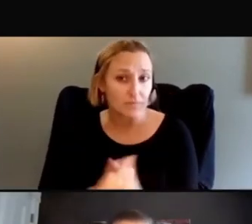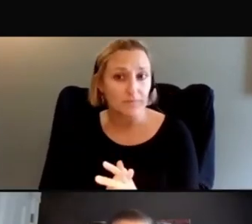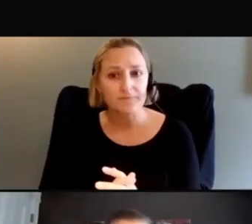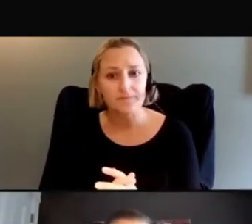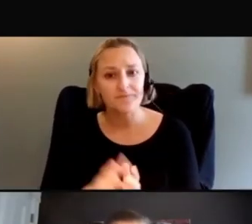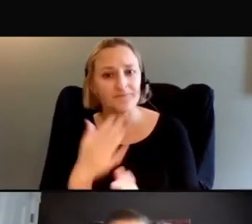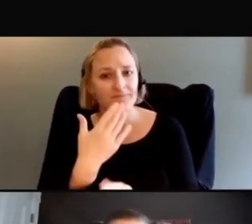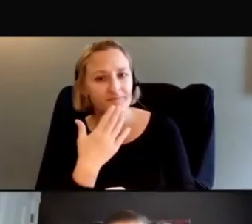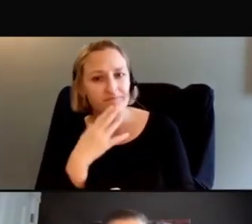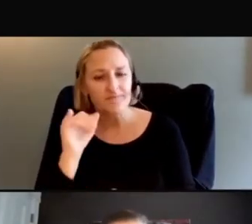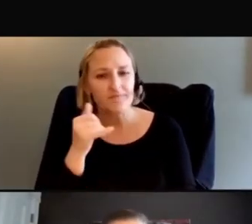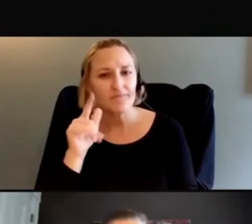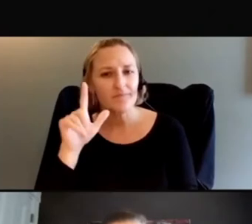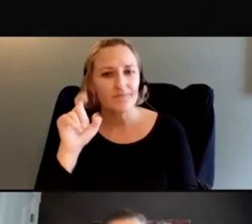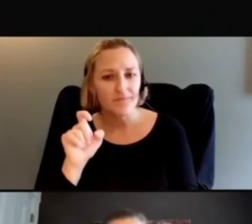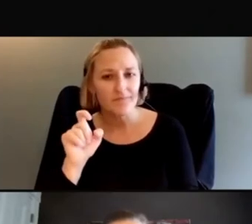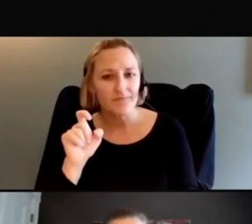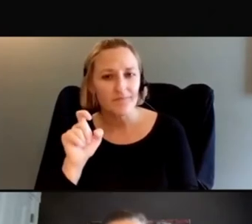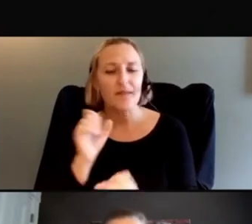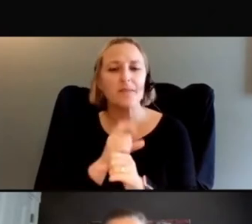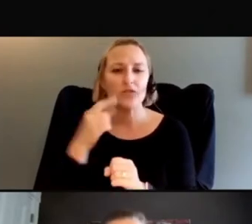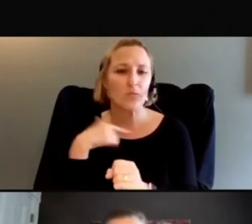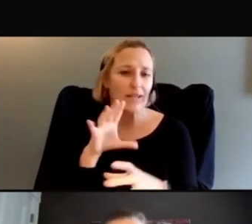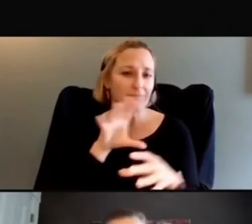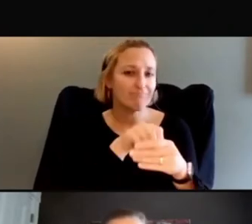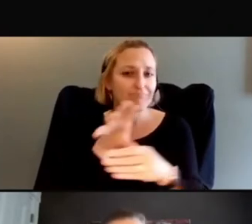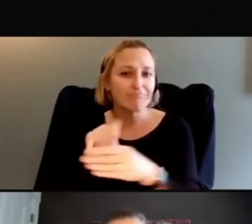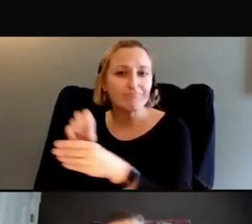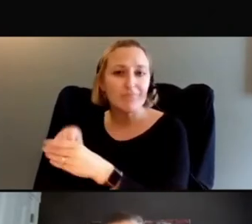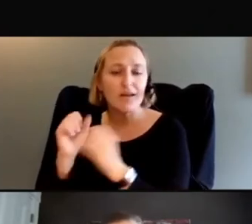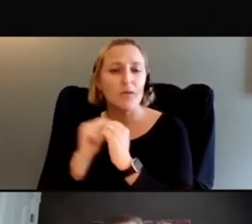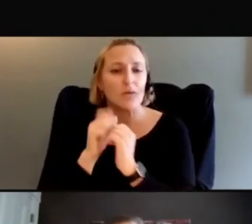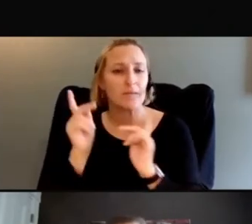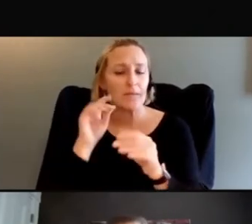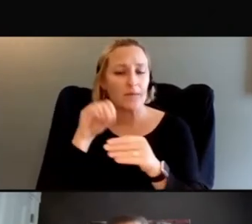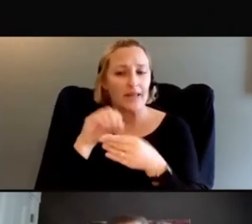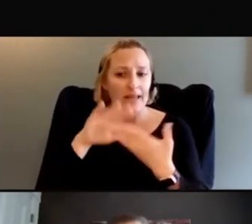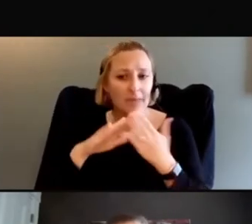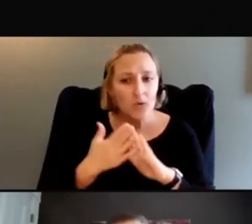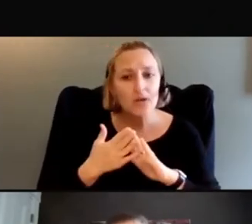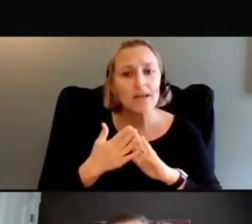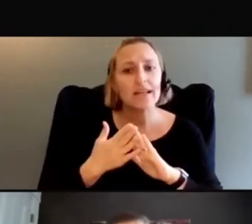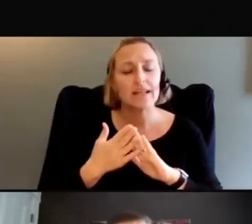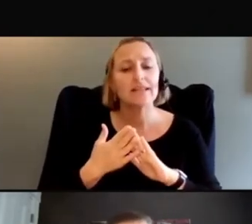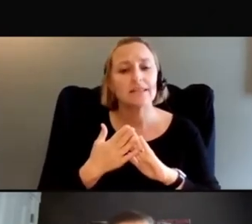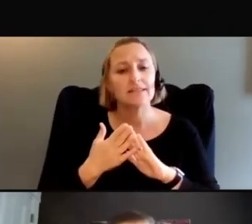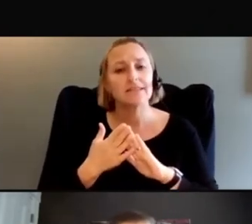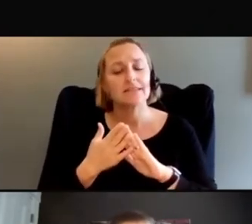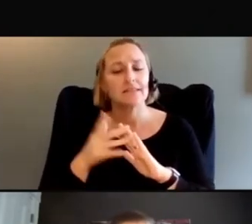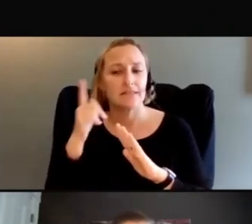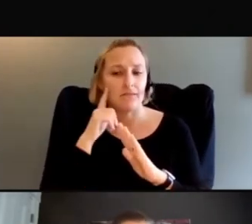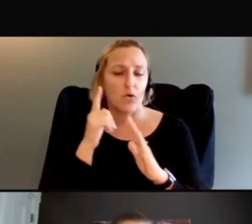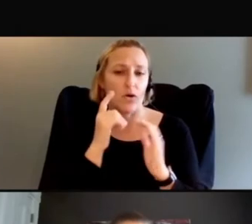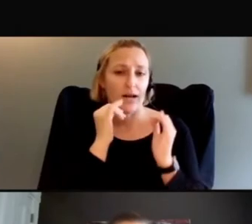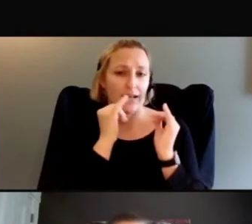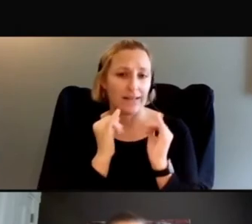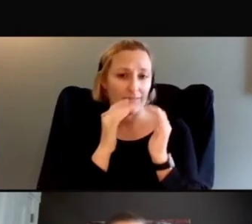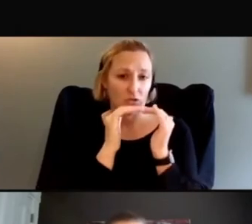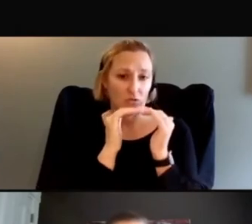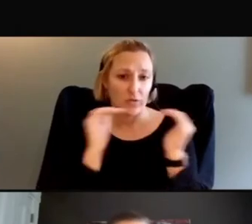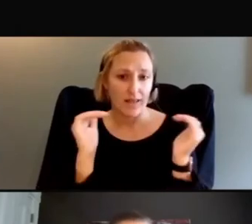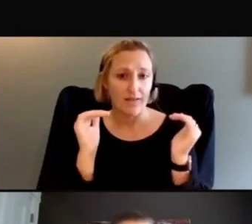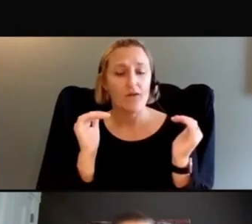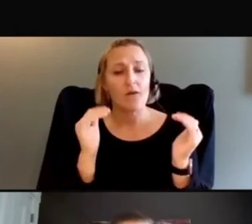Purposefully engaging with individuals and communities is really important for the individual level. What about